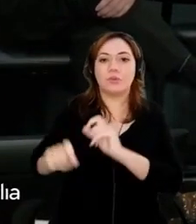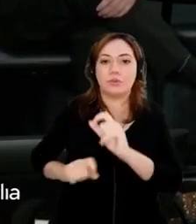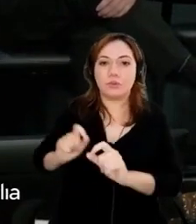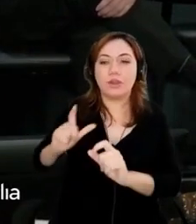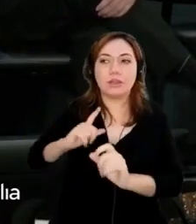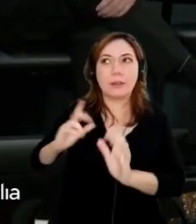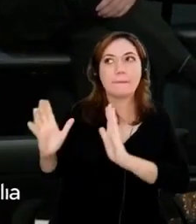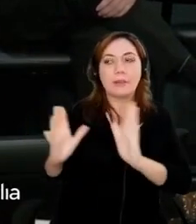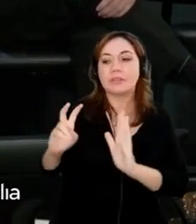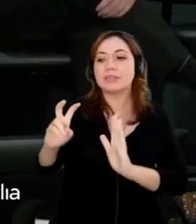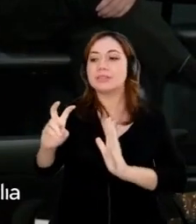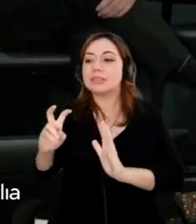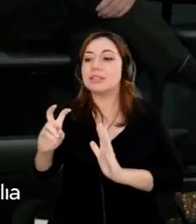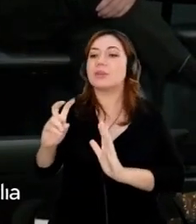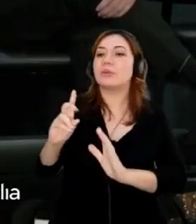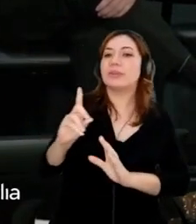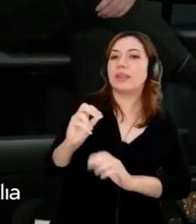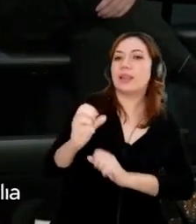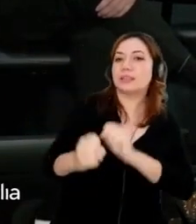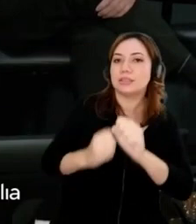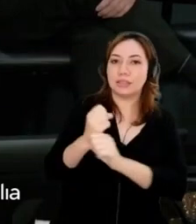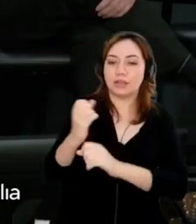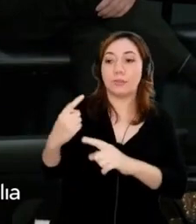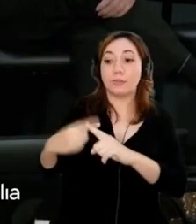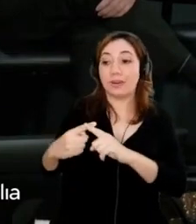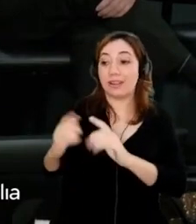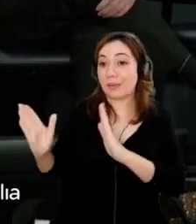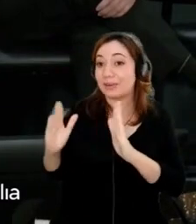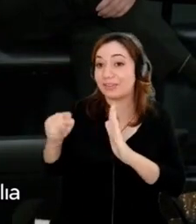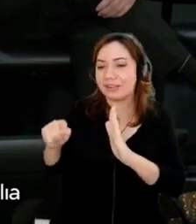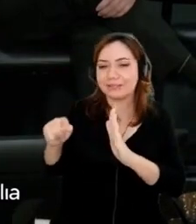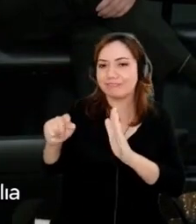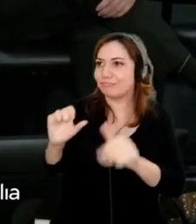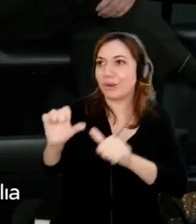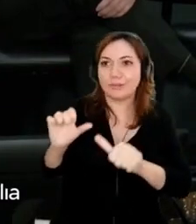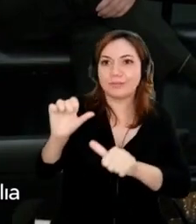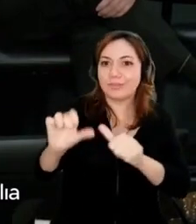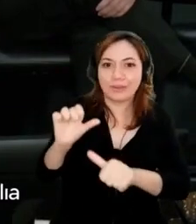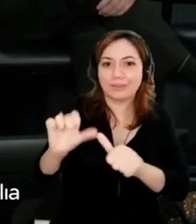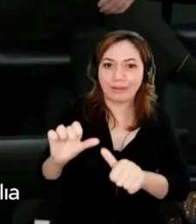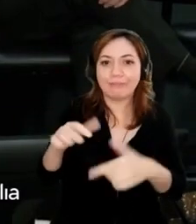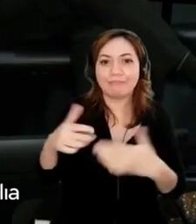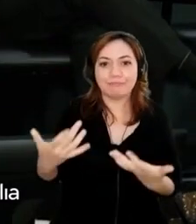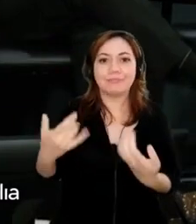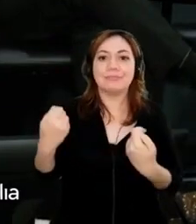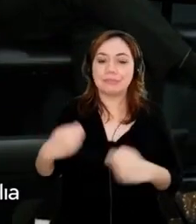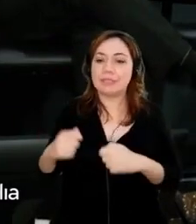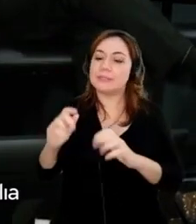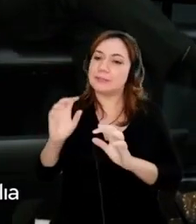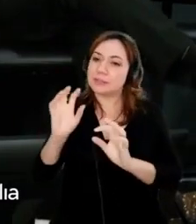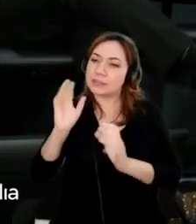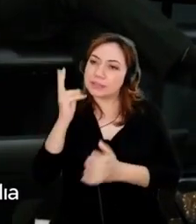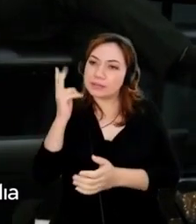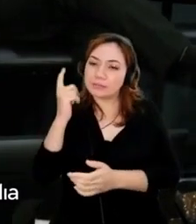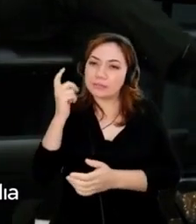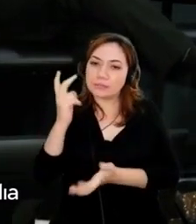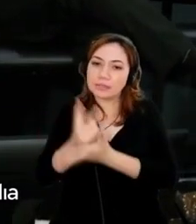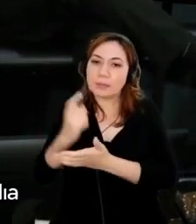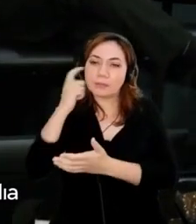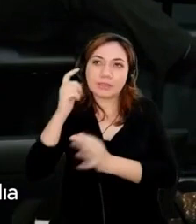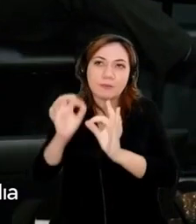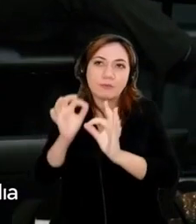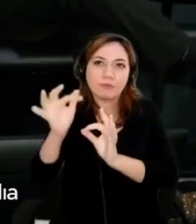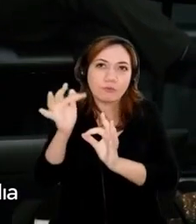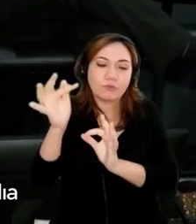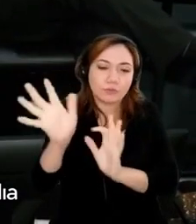periods anyways. And to your point, it keeps you from being less reactive. So this person isn't standing up saying, God damn it, why didn't we do that? It's